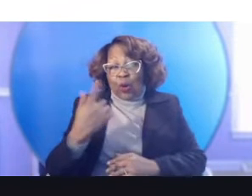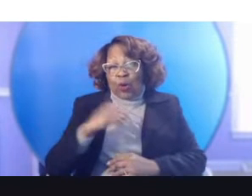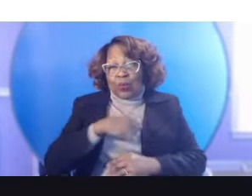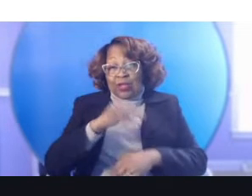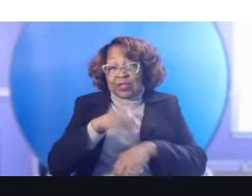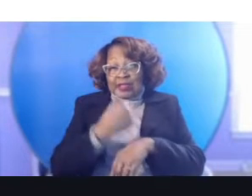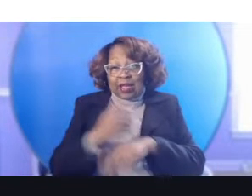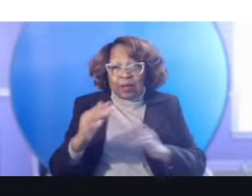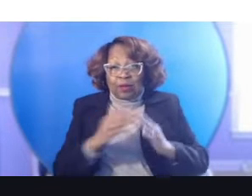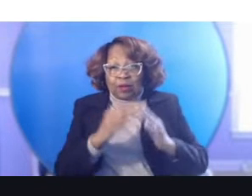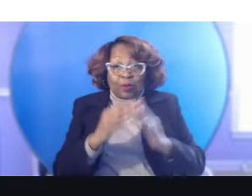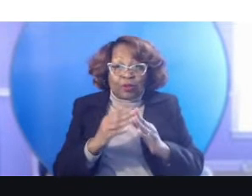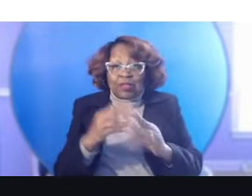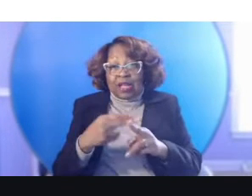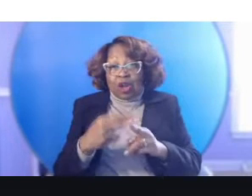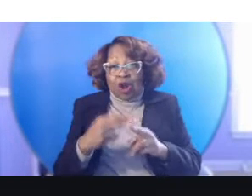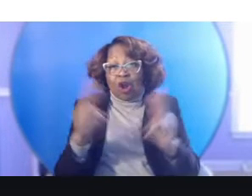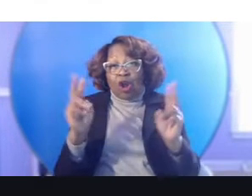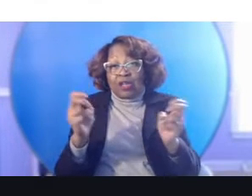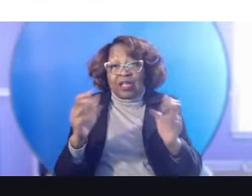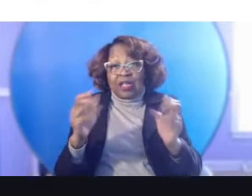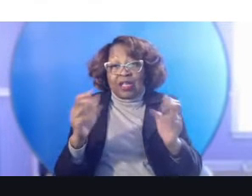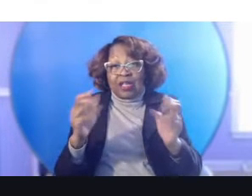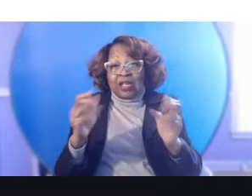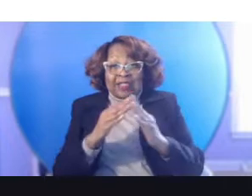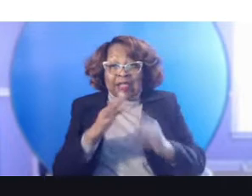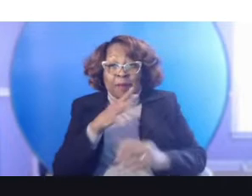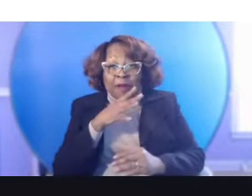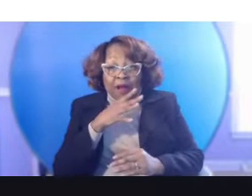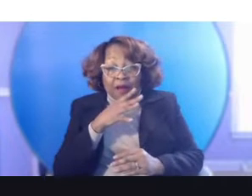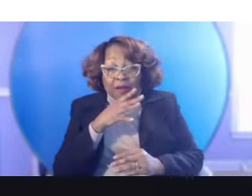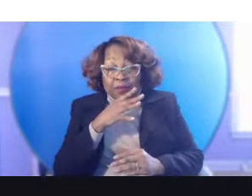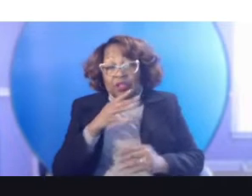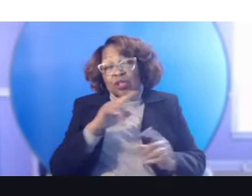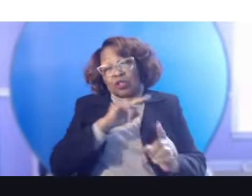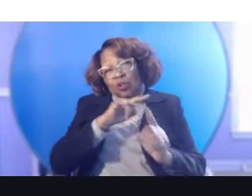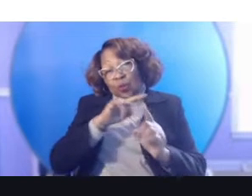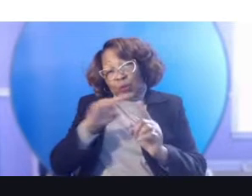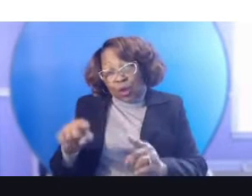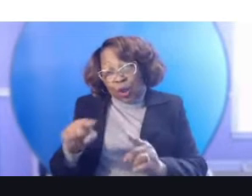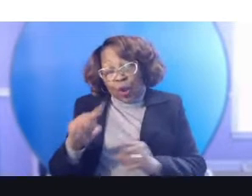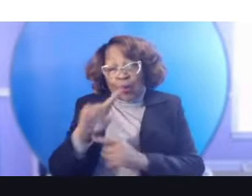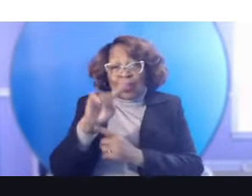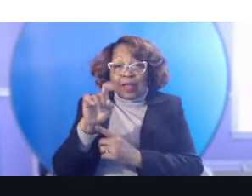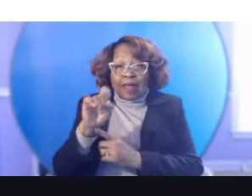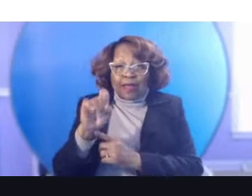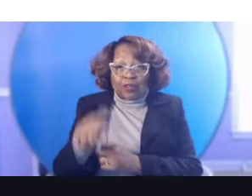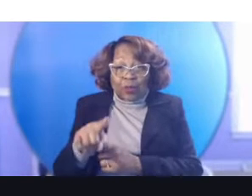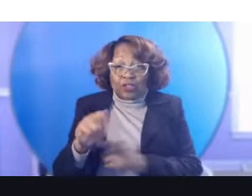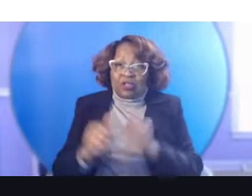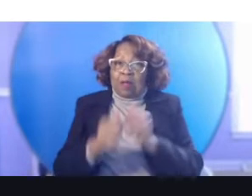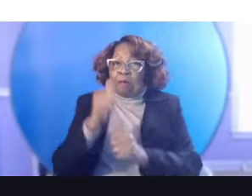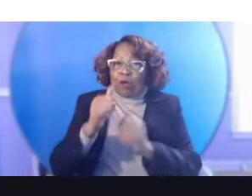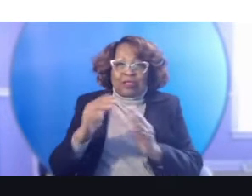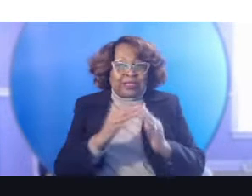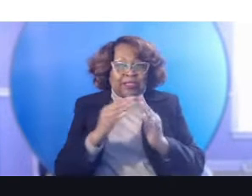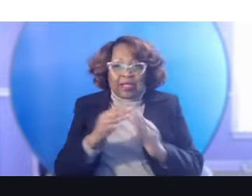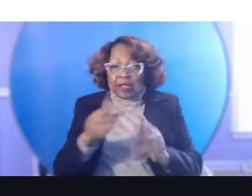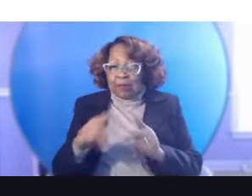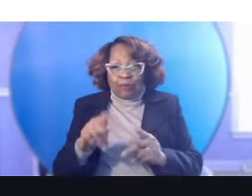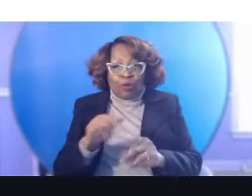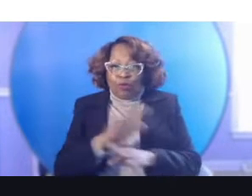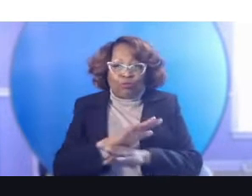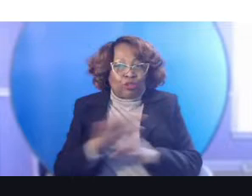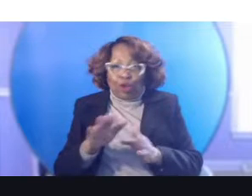Moms. And through that community, we were able to go and ask questions that most city folk don't get to ask